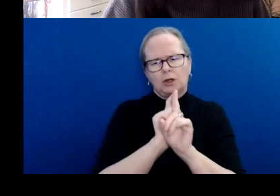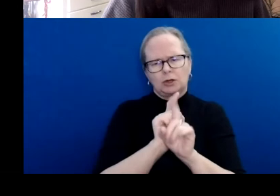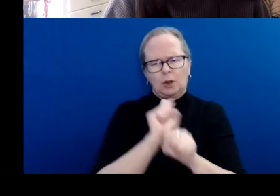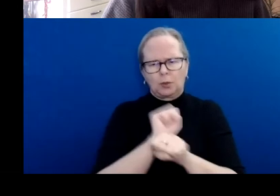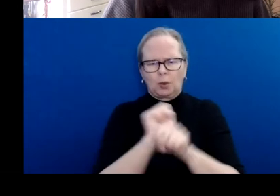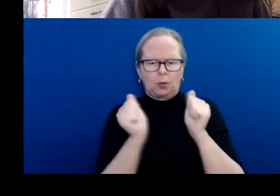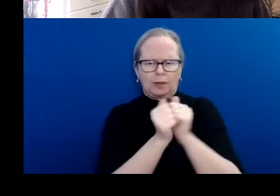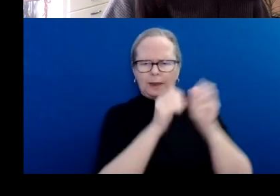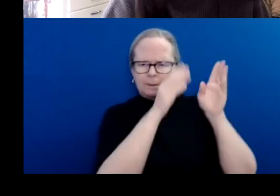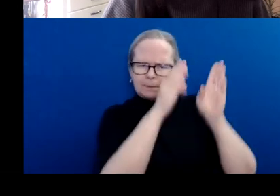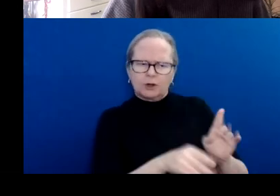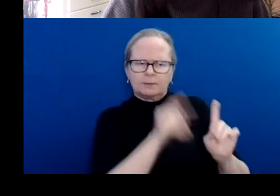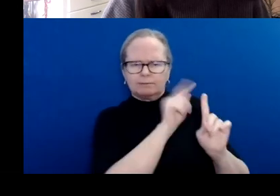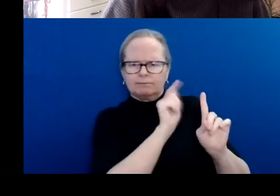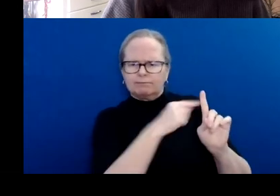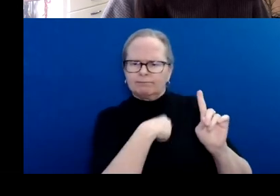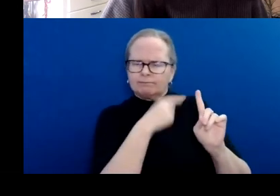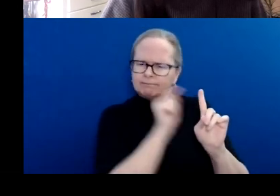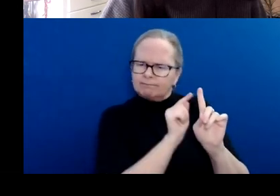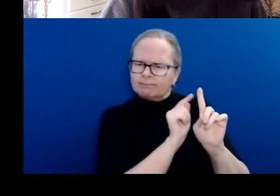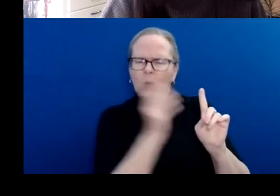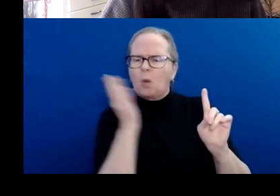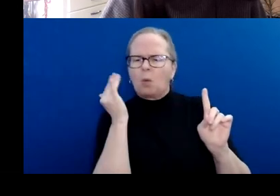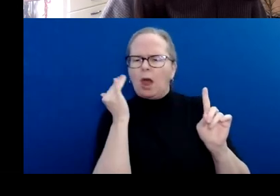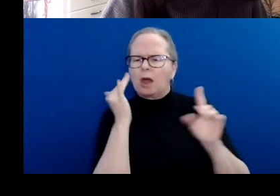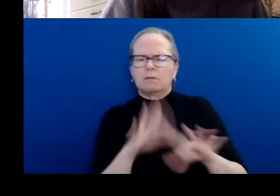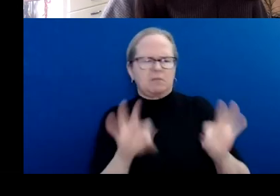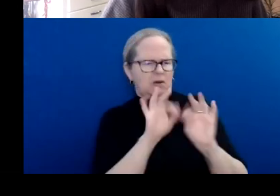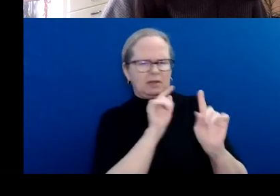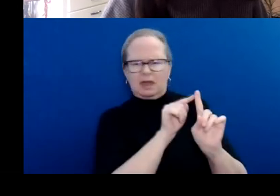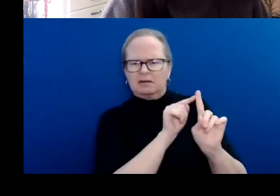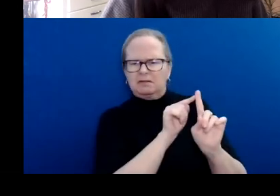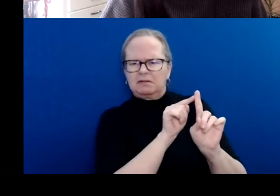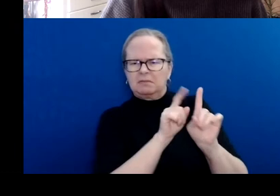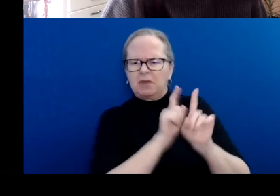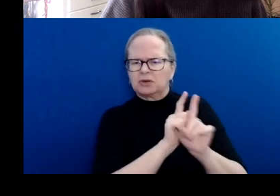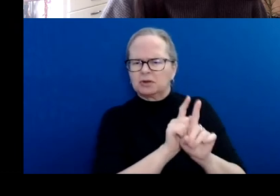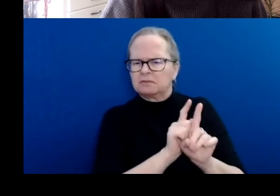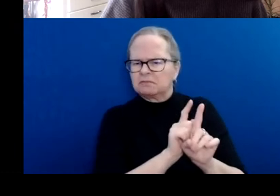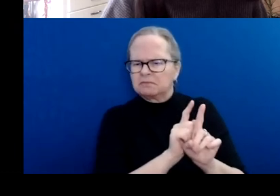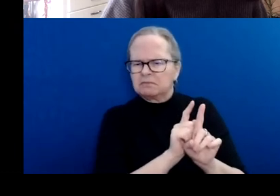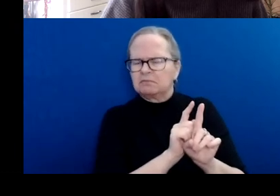What specifically did you look for when researching and selecting a web designer?